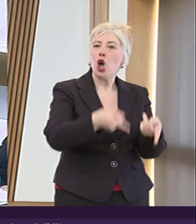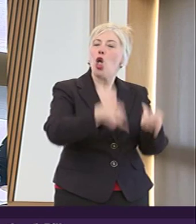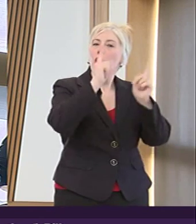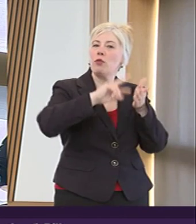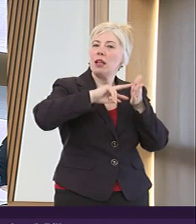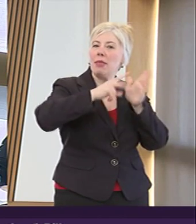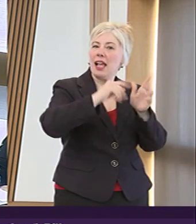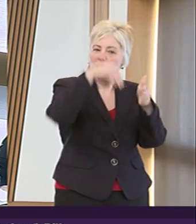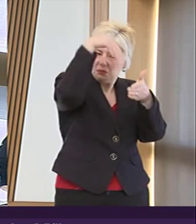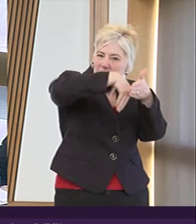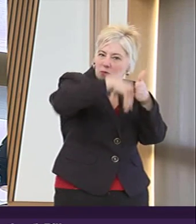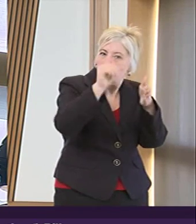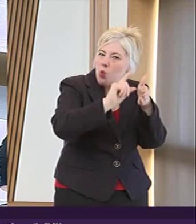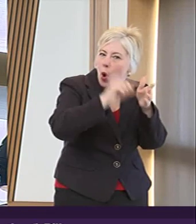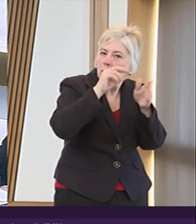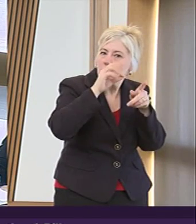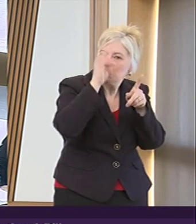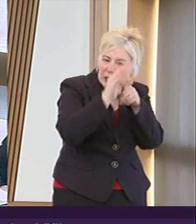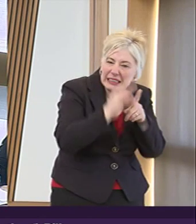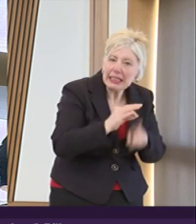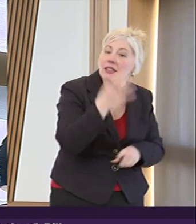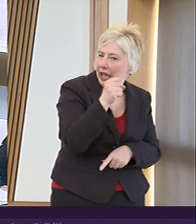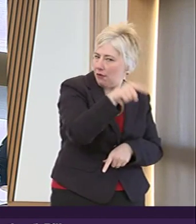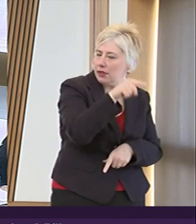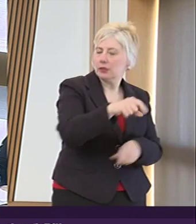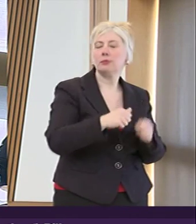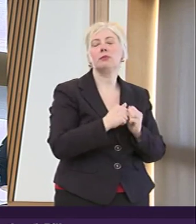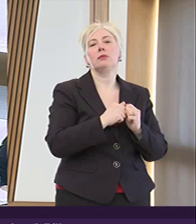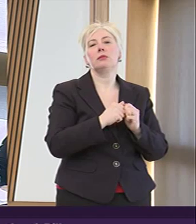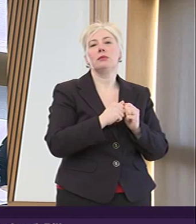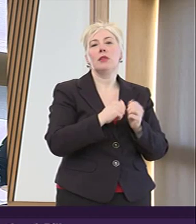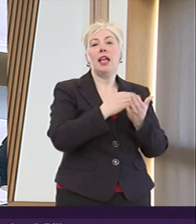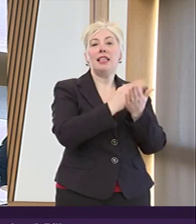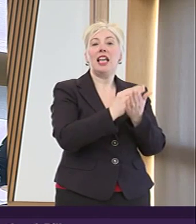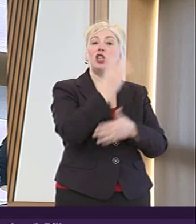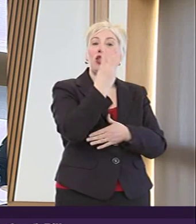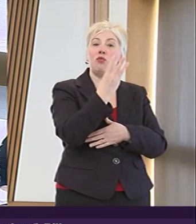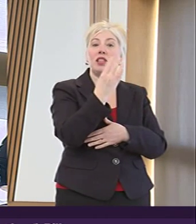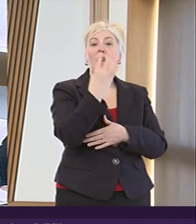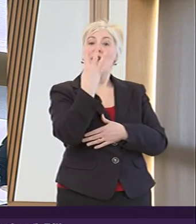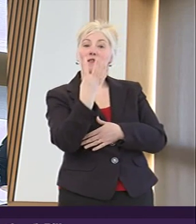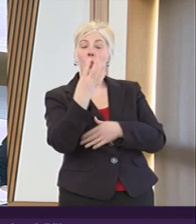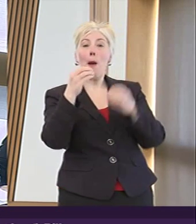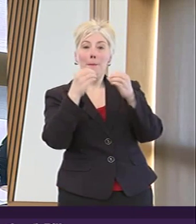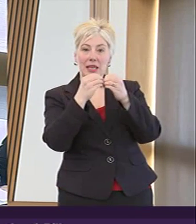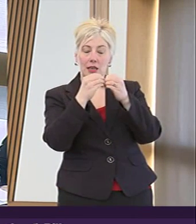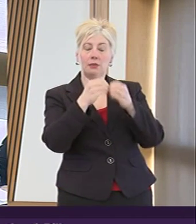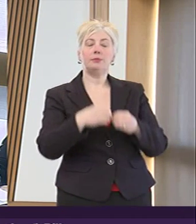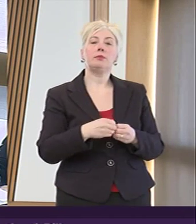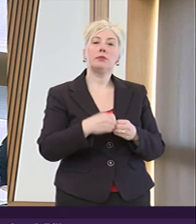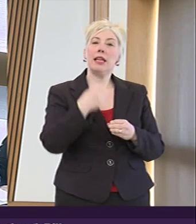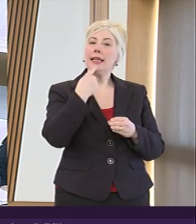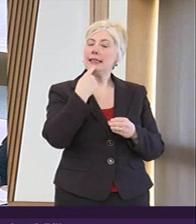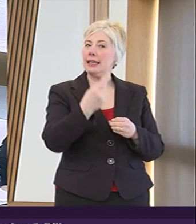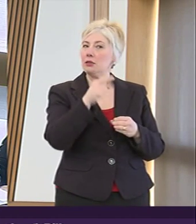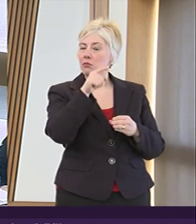contain section 3 for b sets out several matters to which an